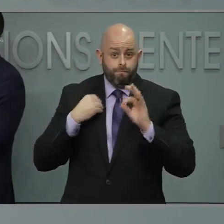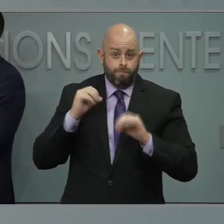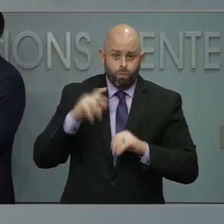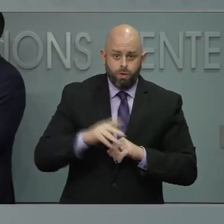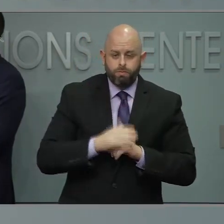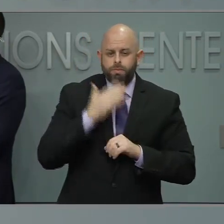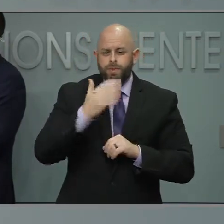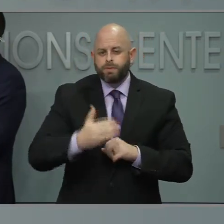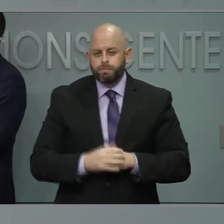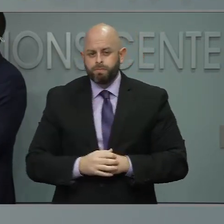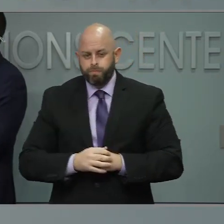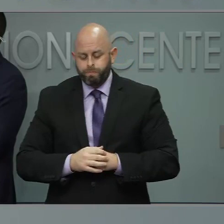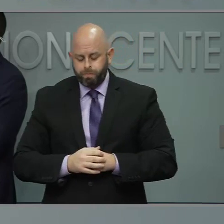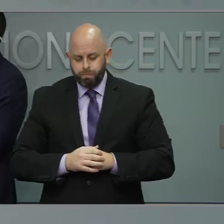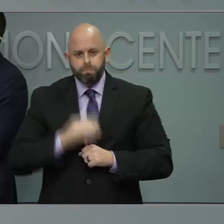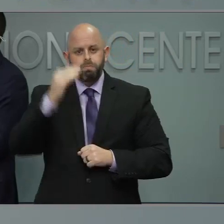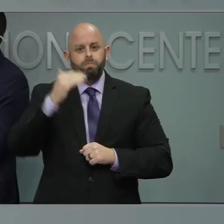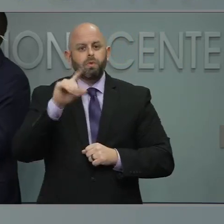Thanks. Next question, please.